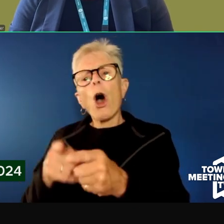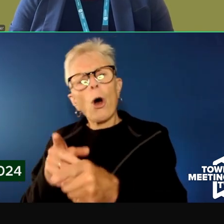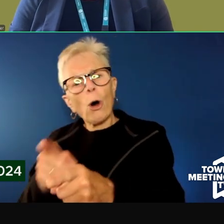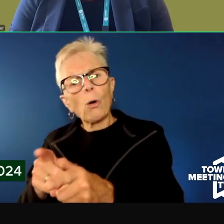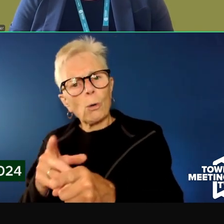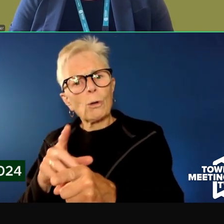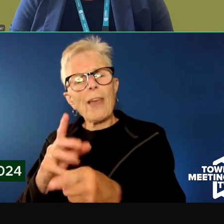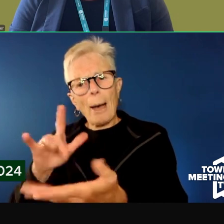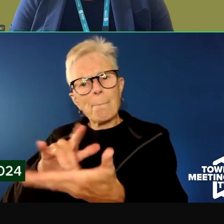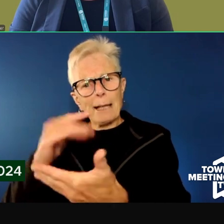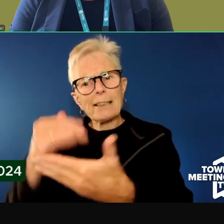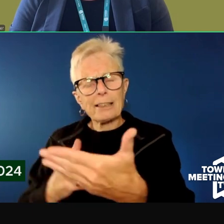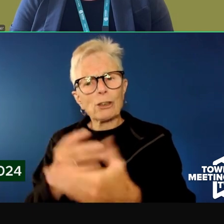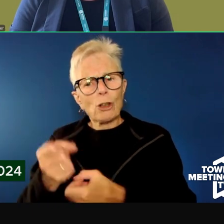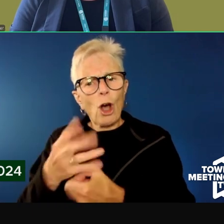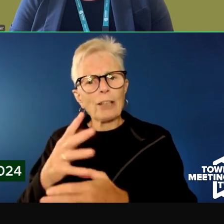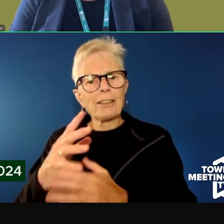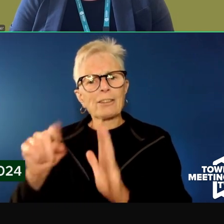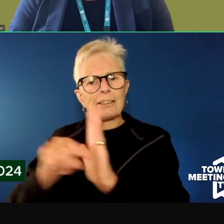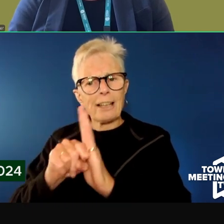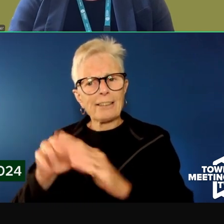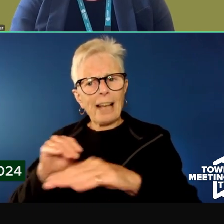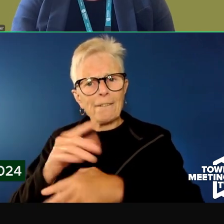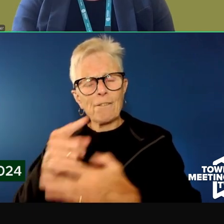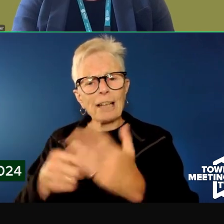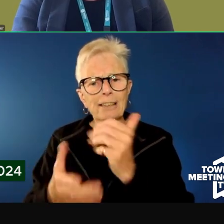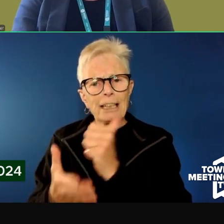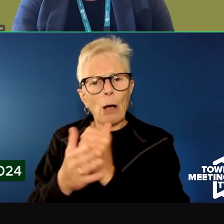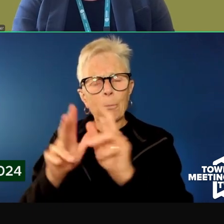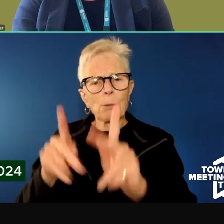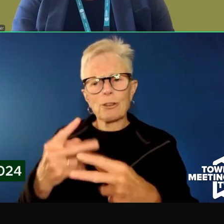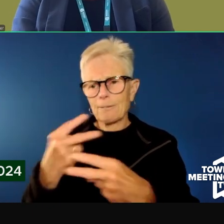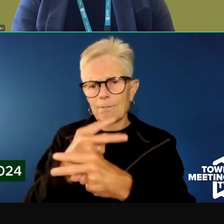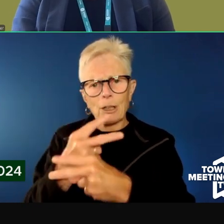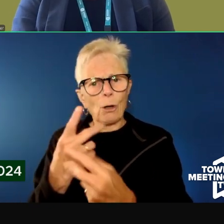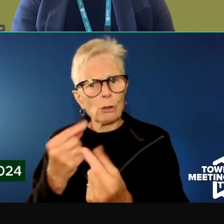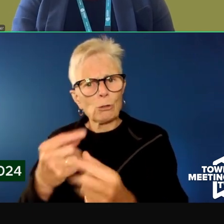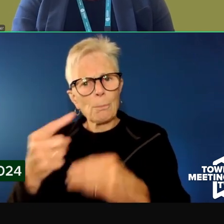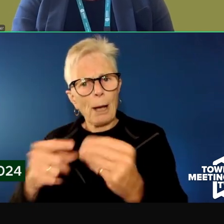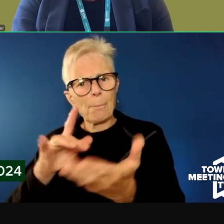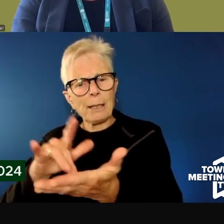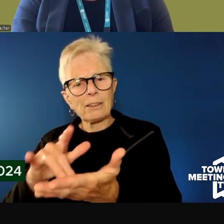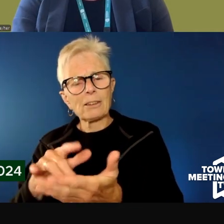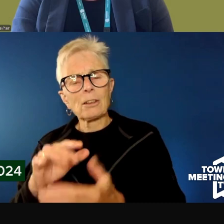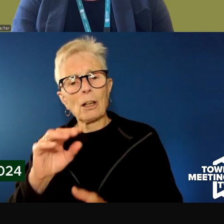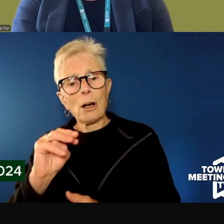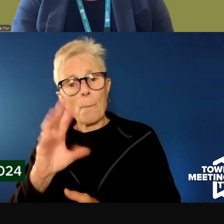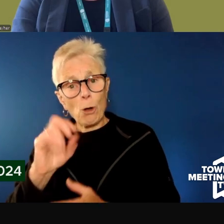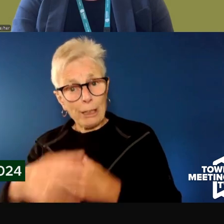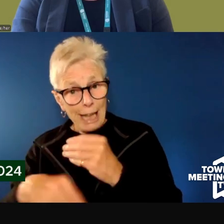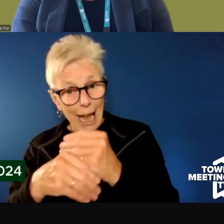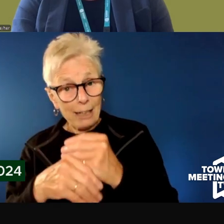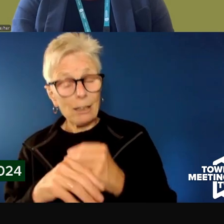that kind of counseling will be available as well. Maureen, what would you add? I would add that